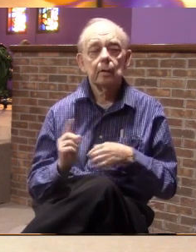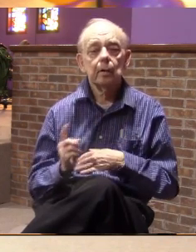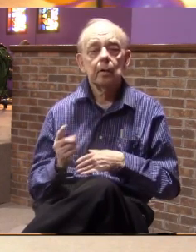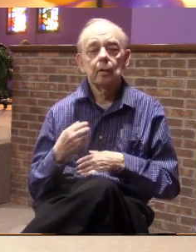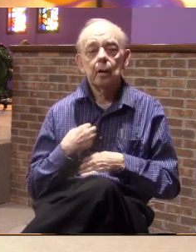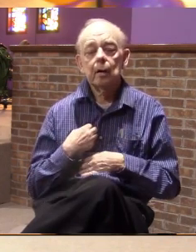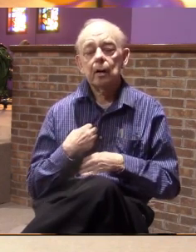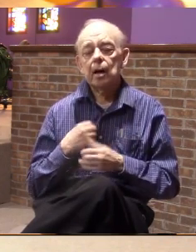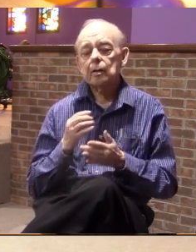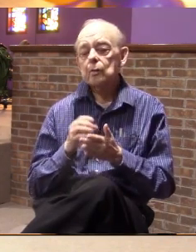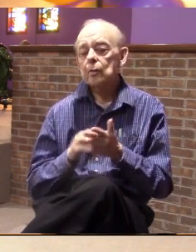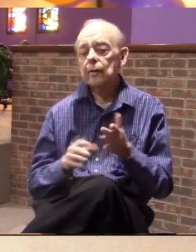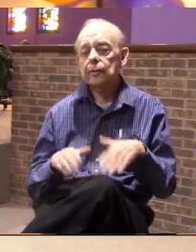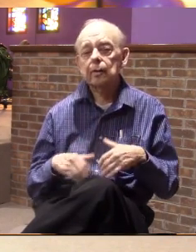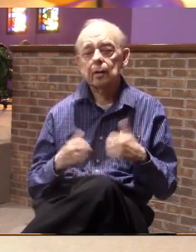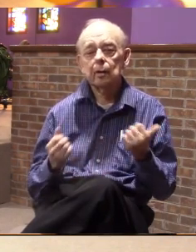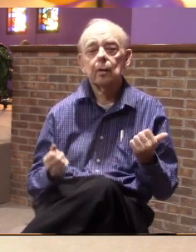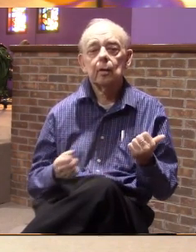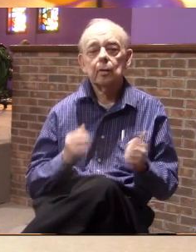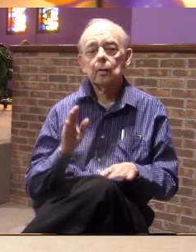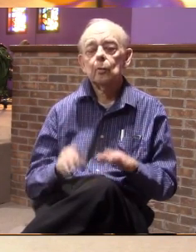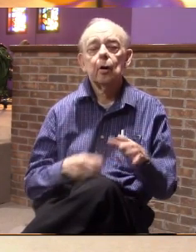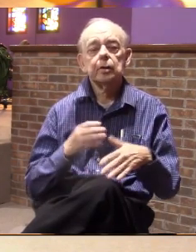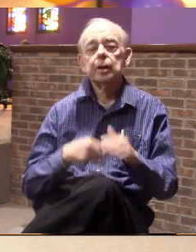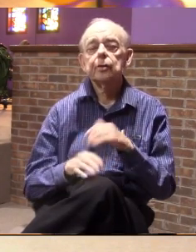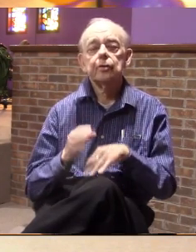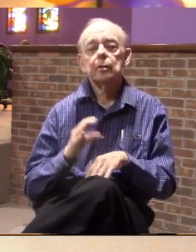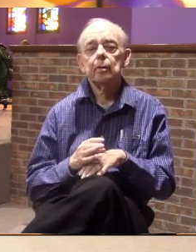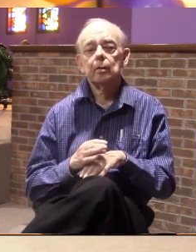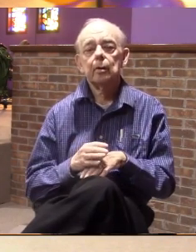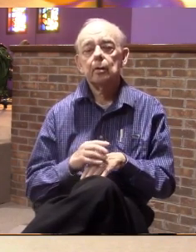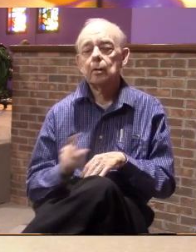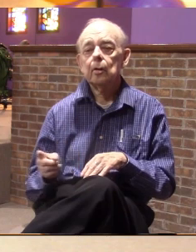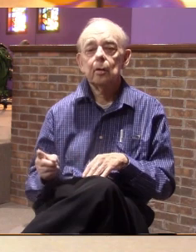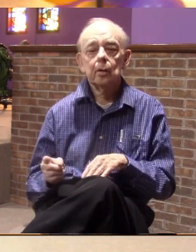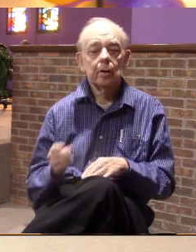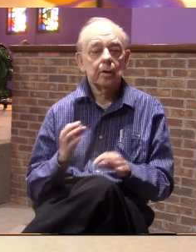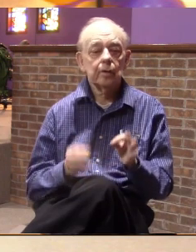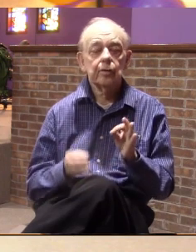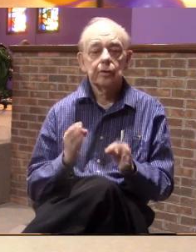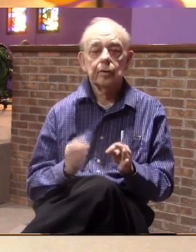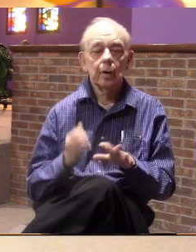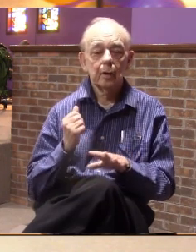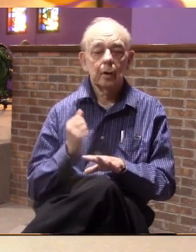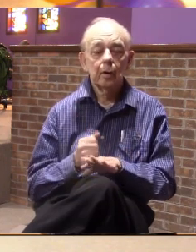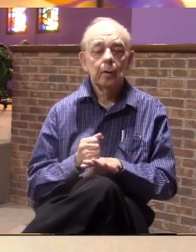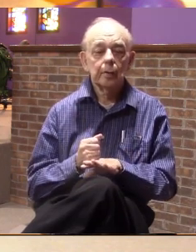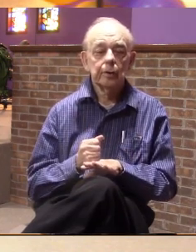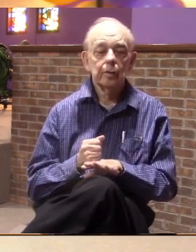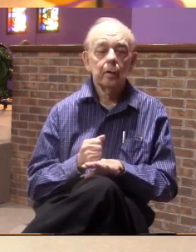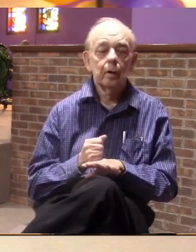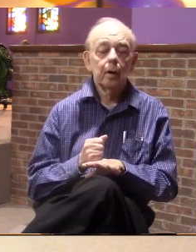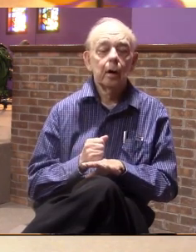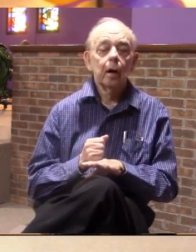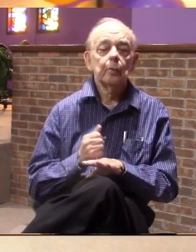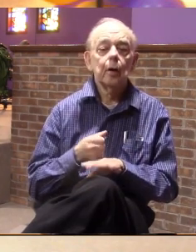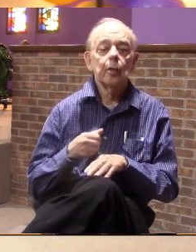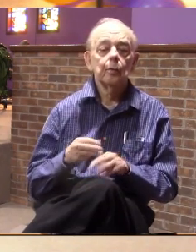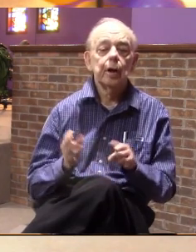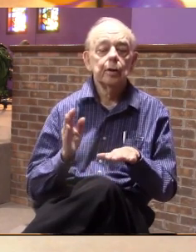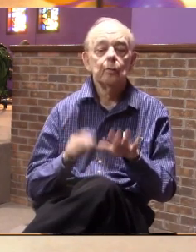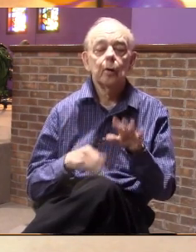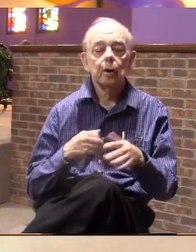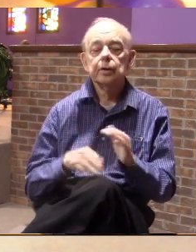you've had a rough life, and you've walked into church, and they judged you based upon the way you walked in, the way you looked,